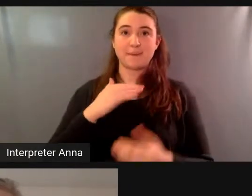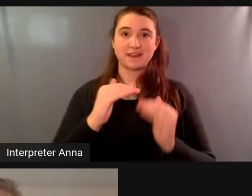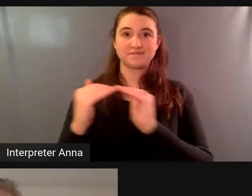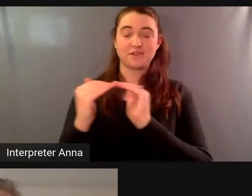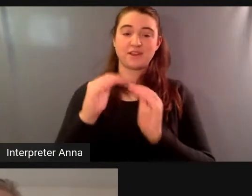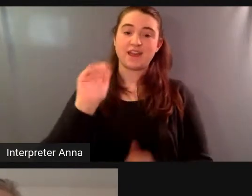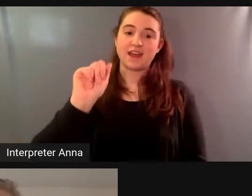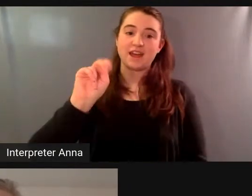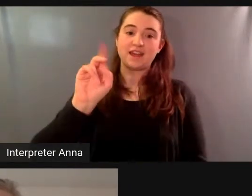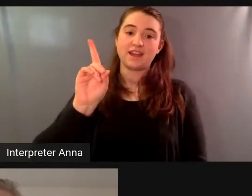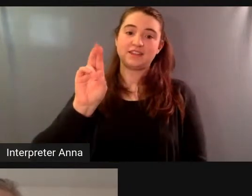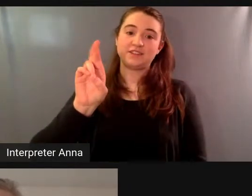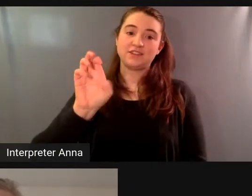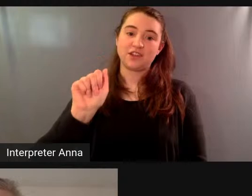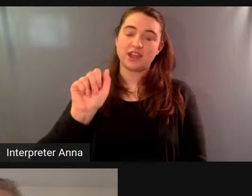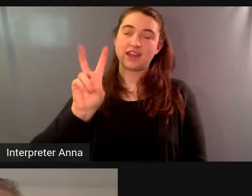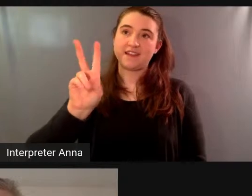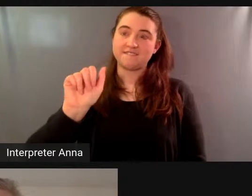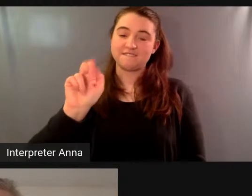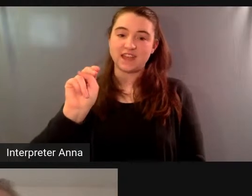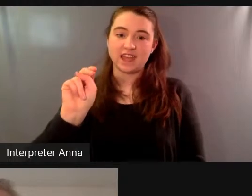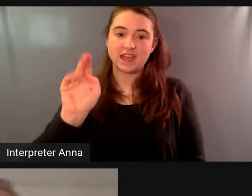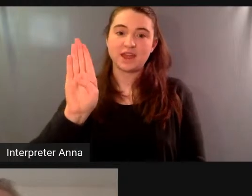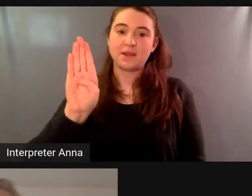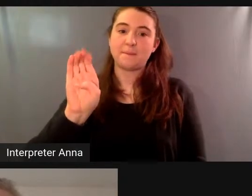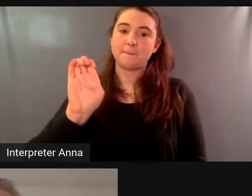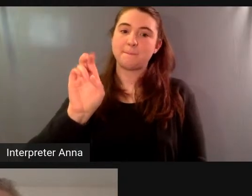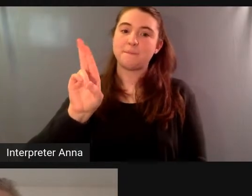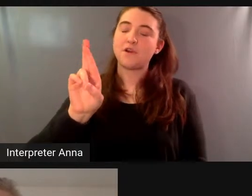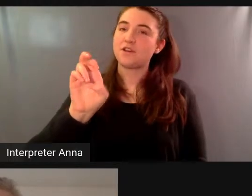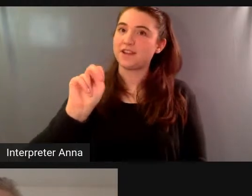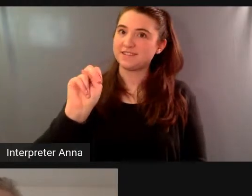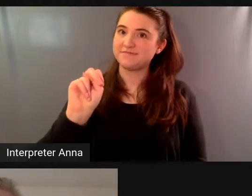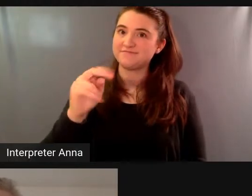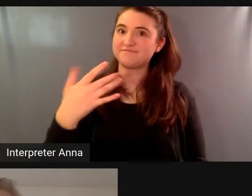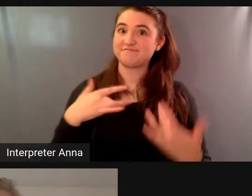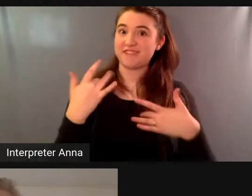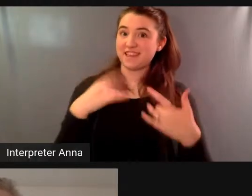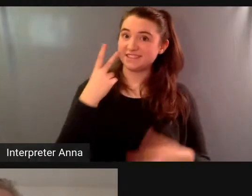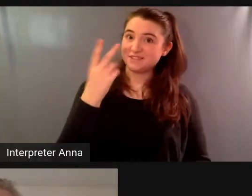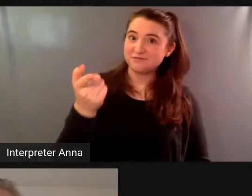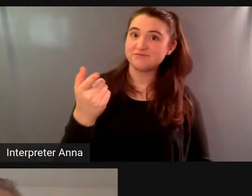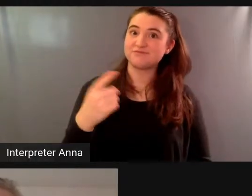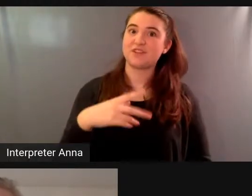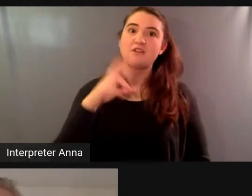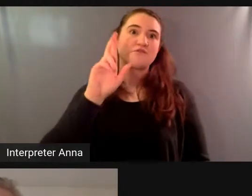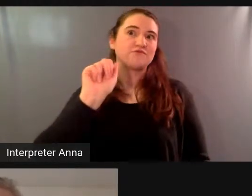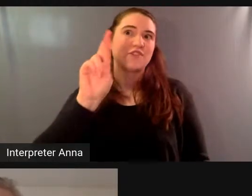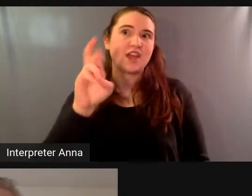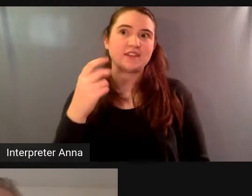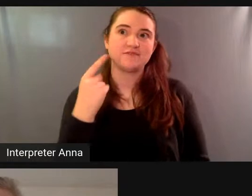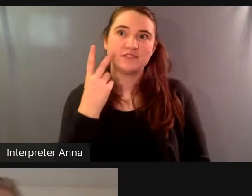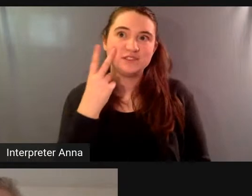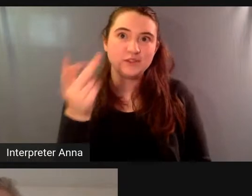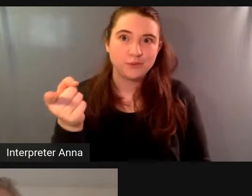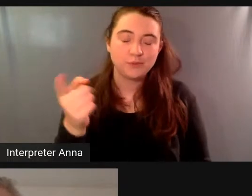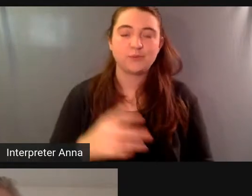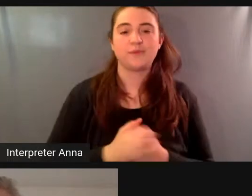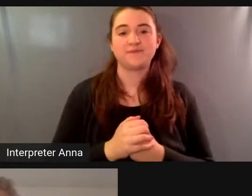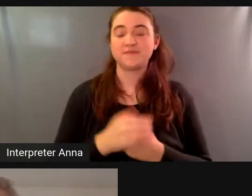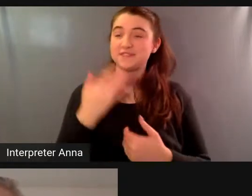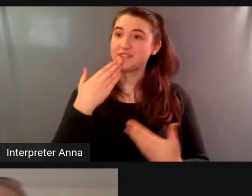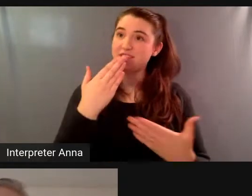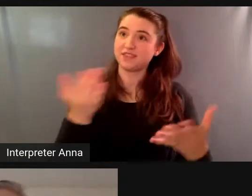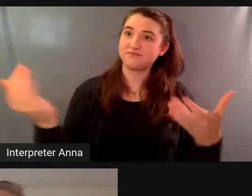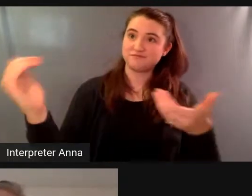park city uh so it's a real joy to to say hello and uh again thank you so much for for helping us put this evening together thank